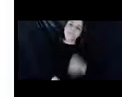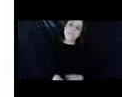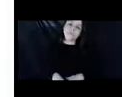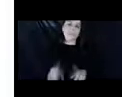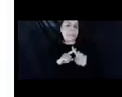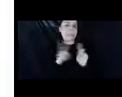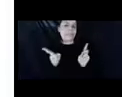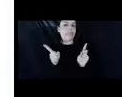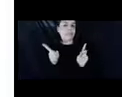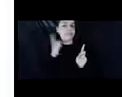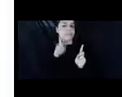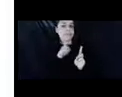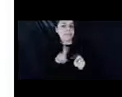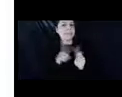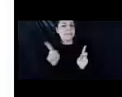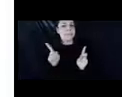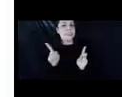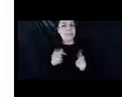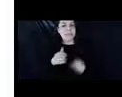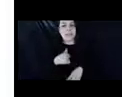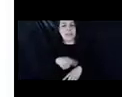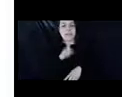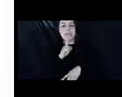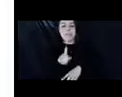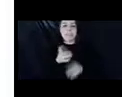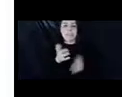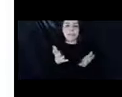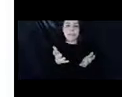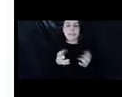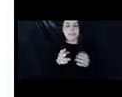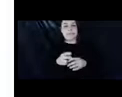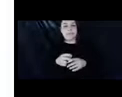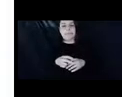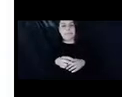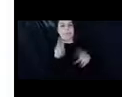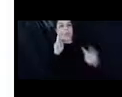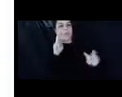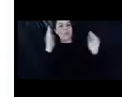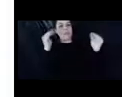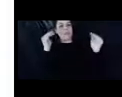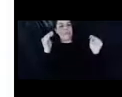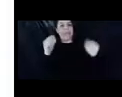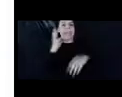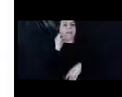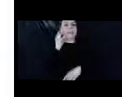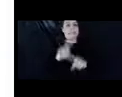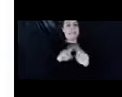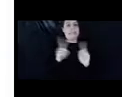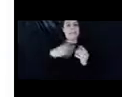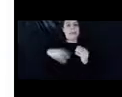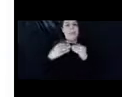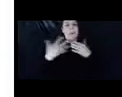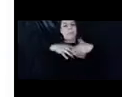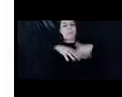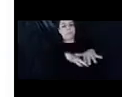different for sure. Um, I'm really looking to, um, hopefully experience a different, more integrative type